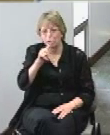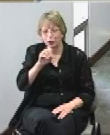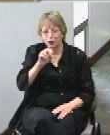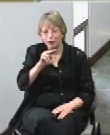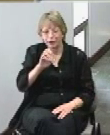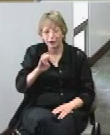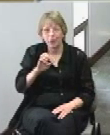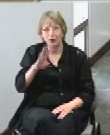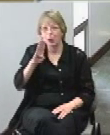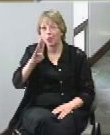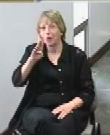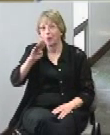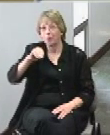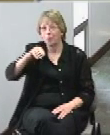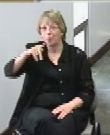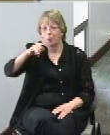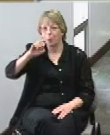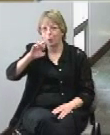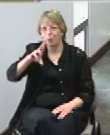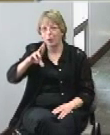let's run that footage now